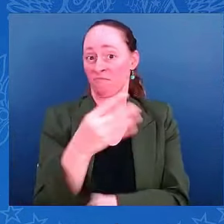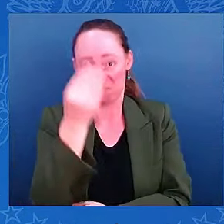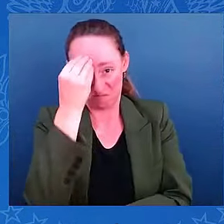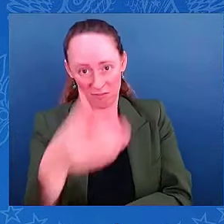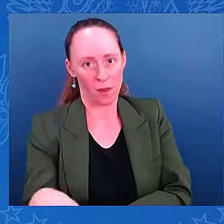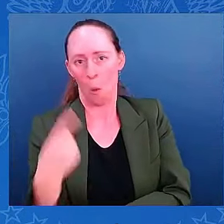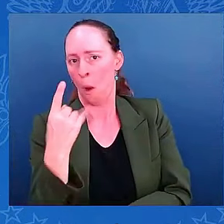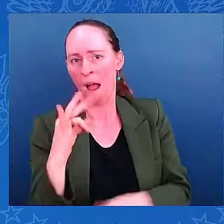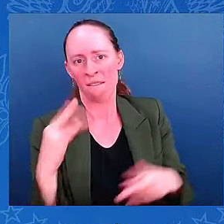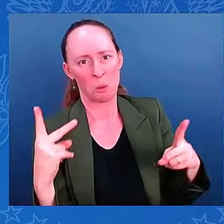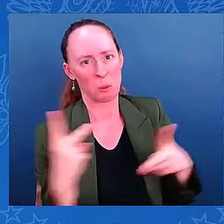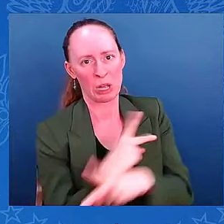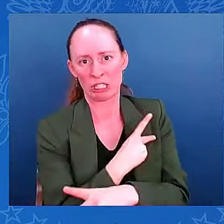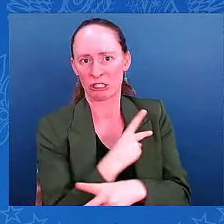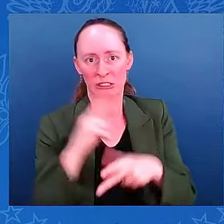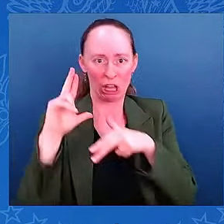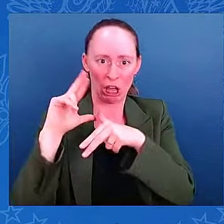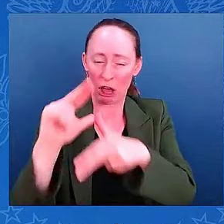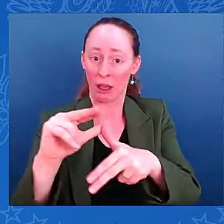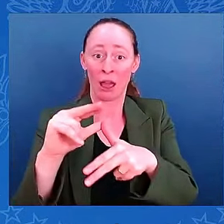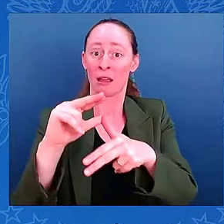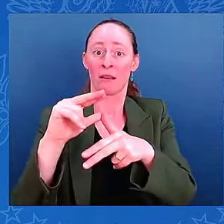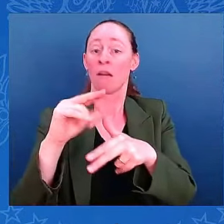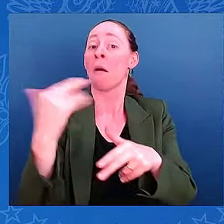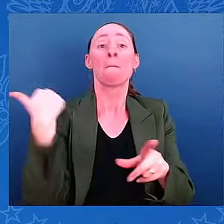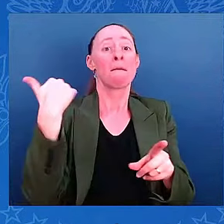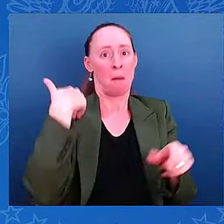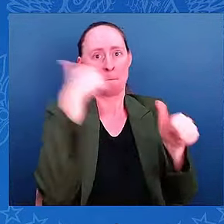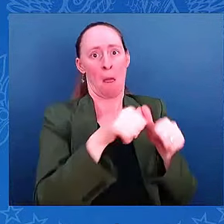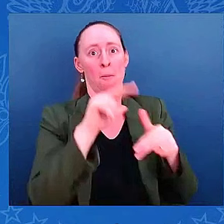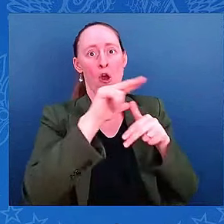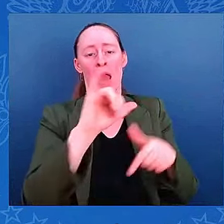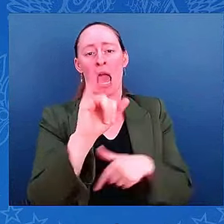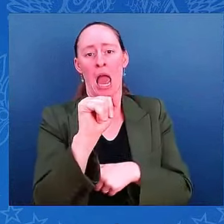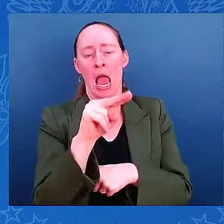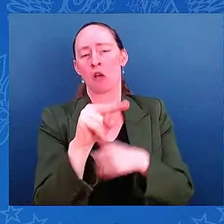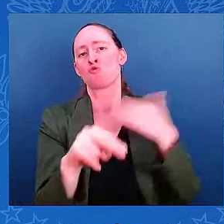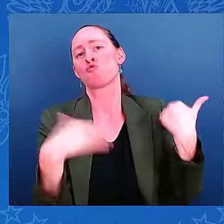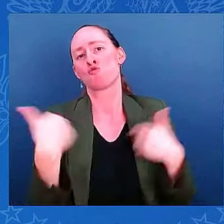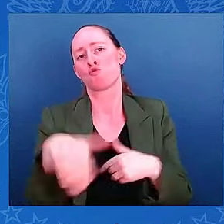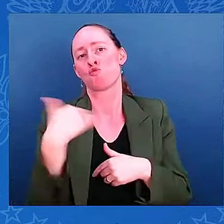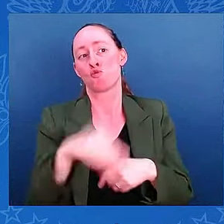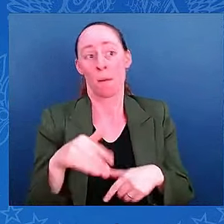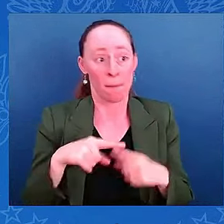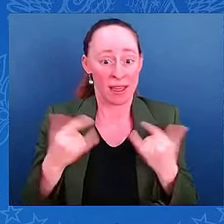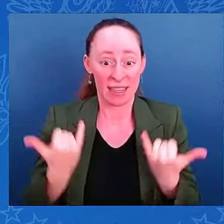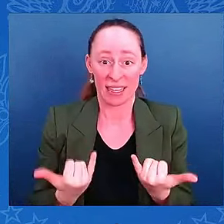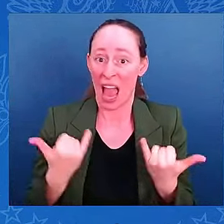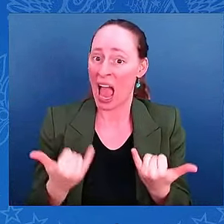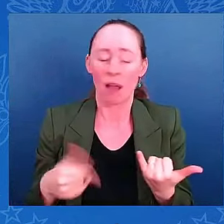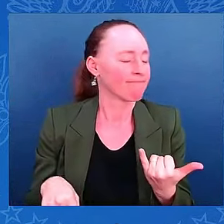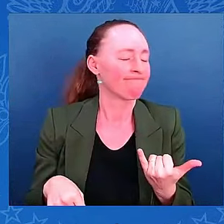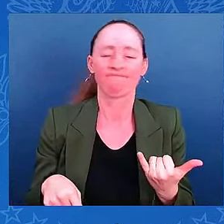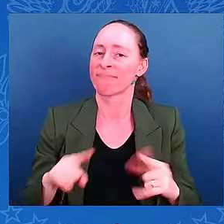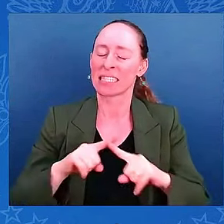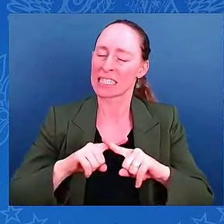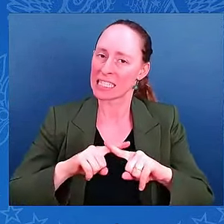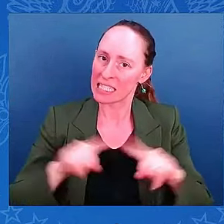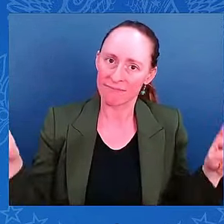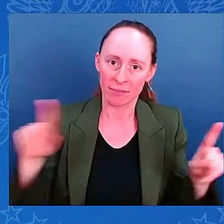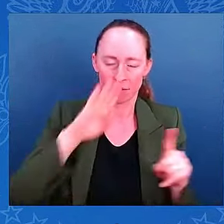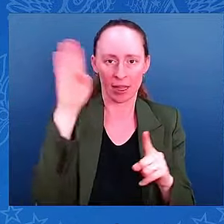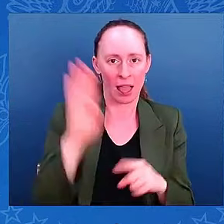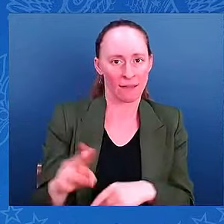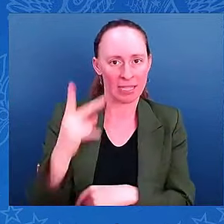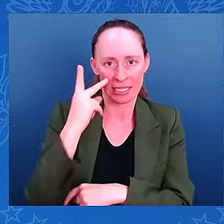but this one is different. This one just looks different. And I think we're going to have a lot of impacts and people that are going to need our help, sir.